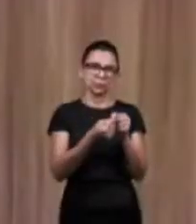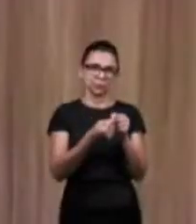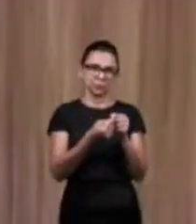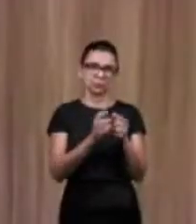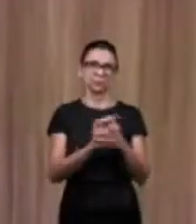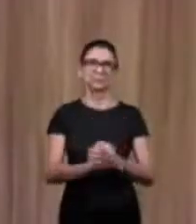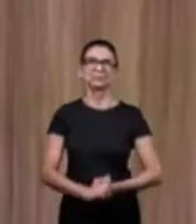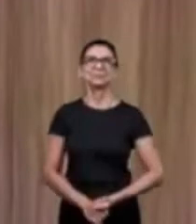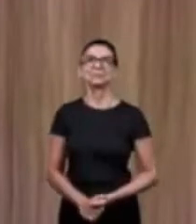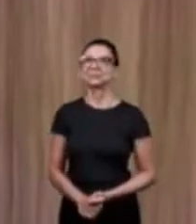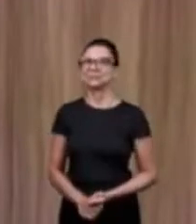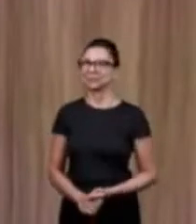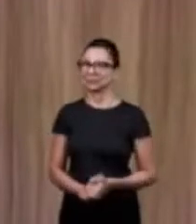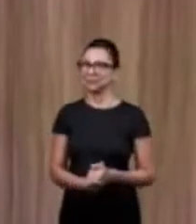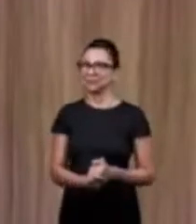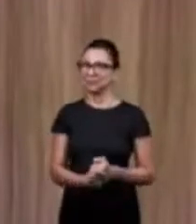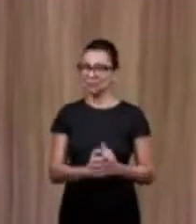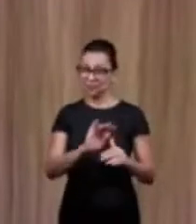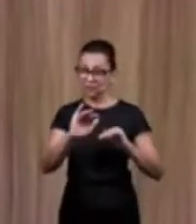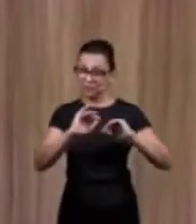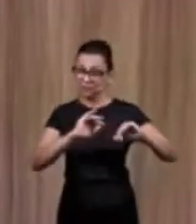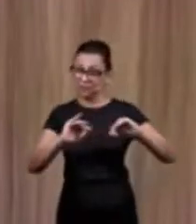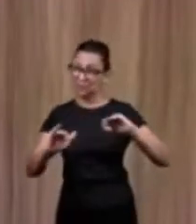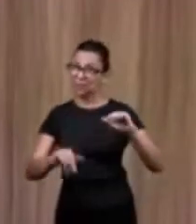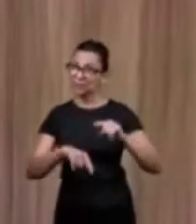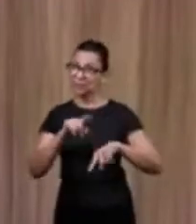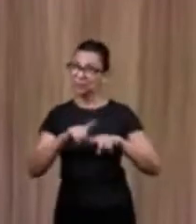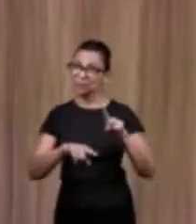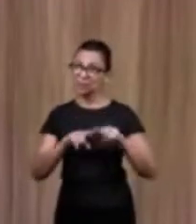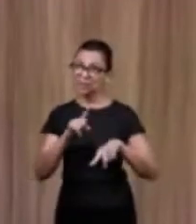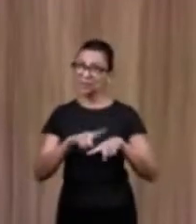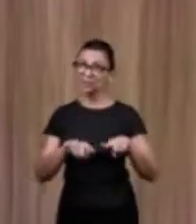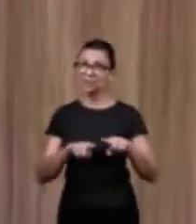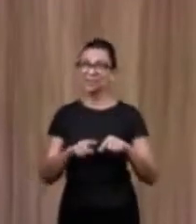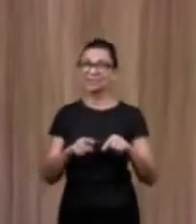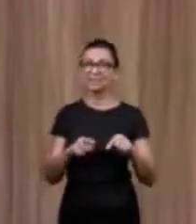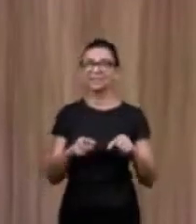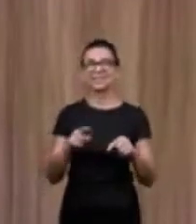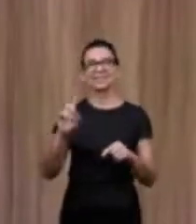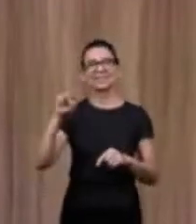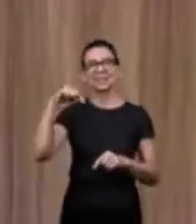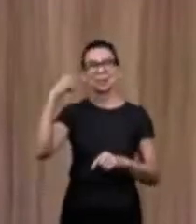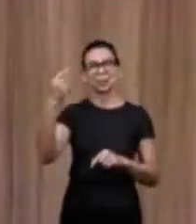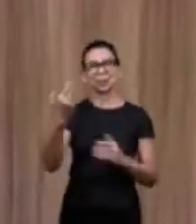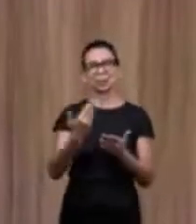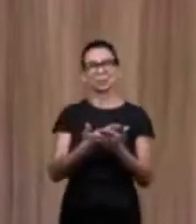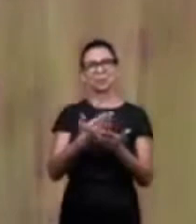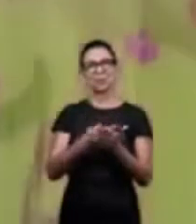let's have that all prepared okay